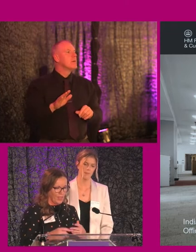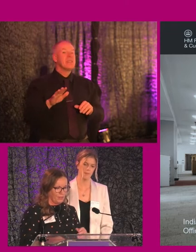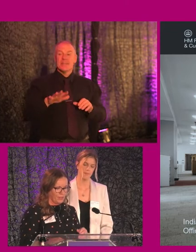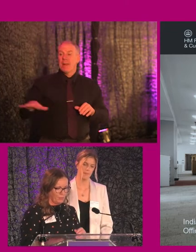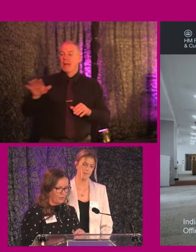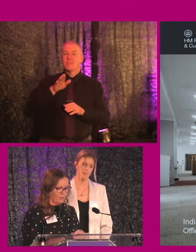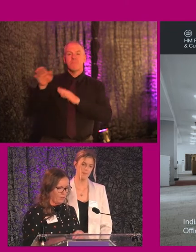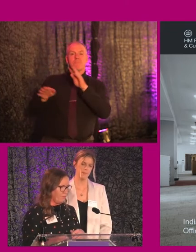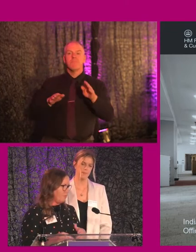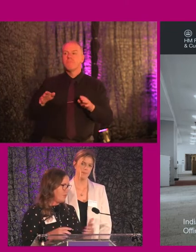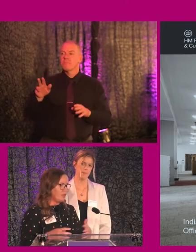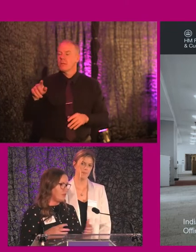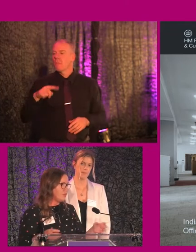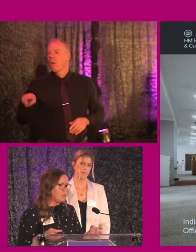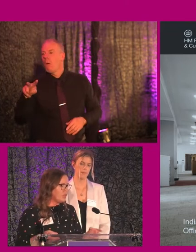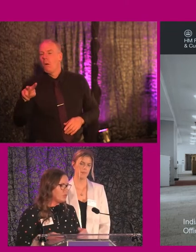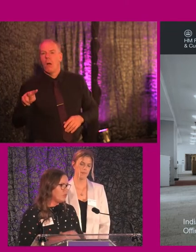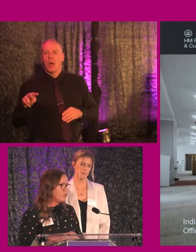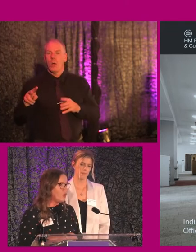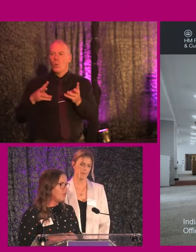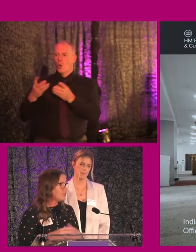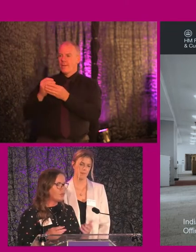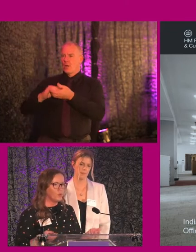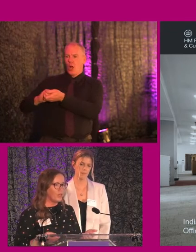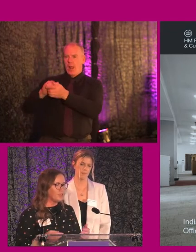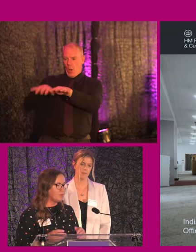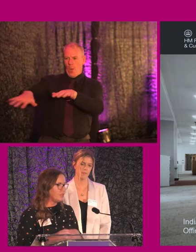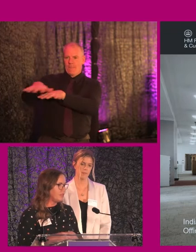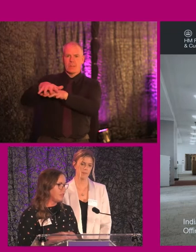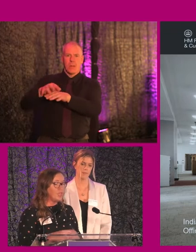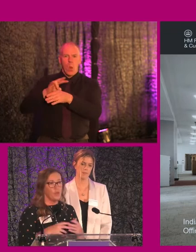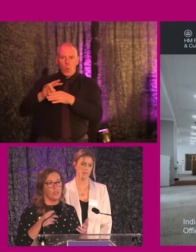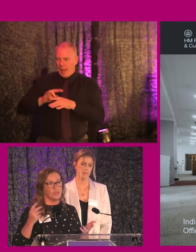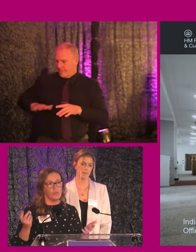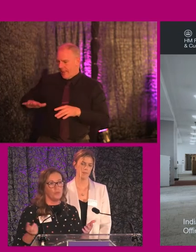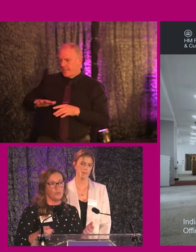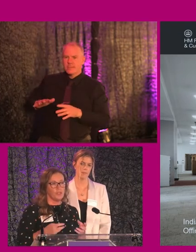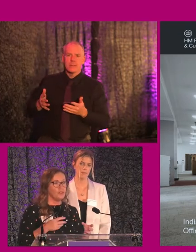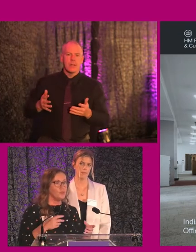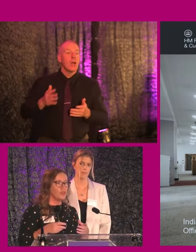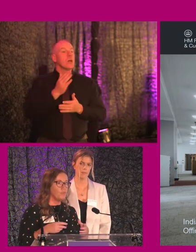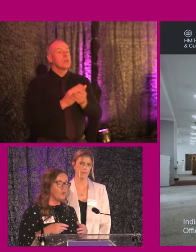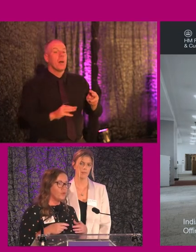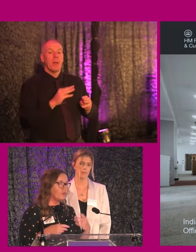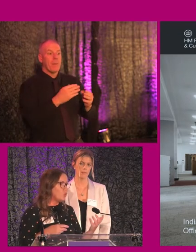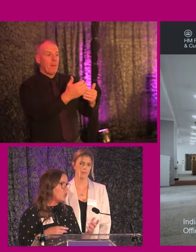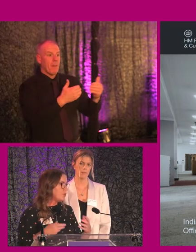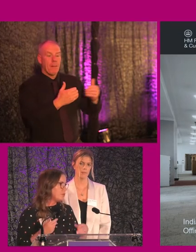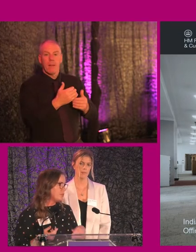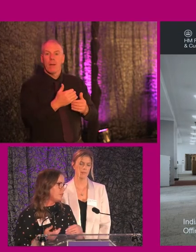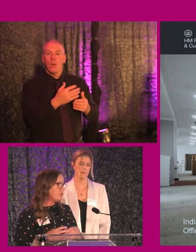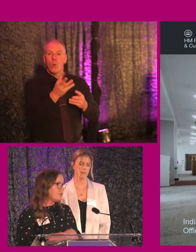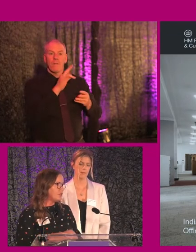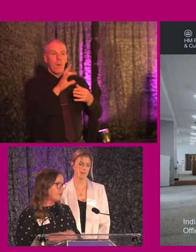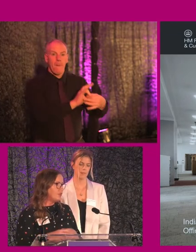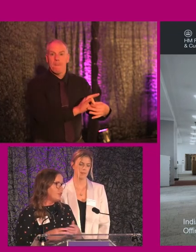and think about collaboration with your colleagues, having quiet spaces. We had some people that were starting to work more from home as well